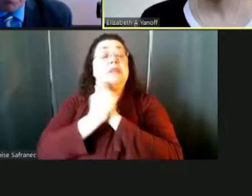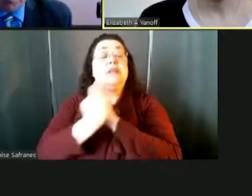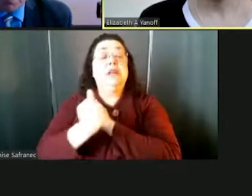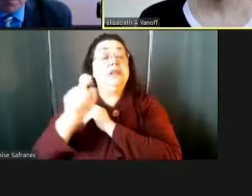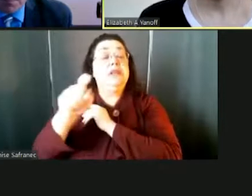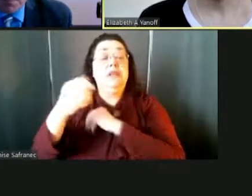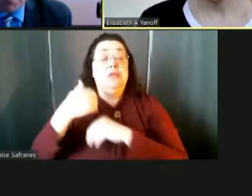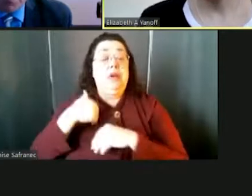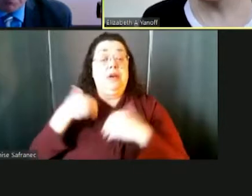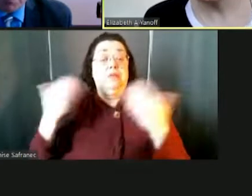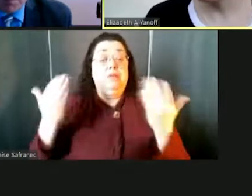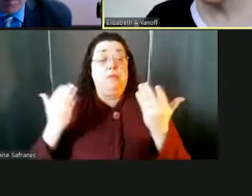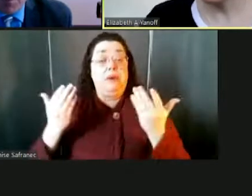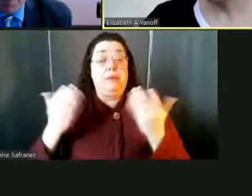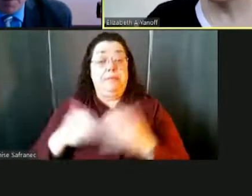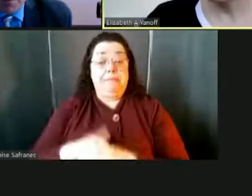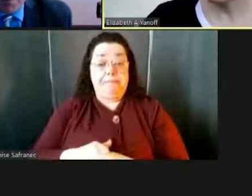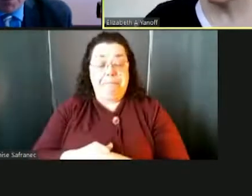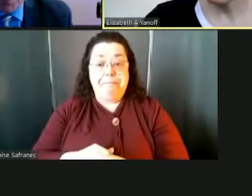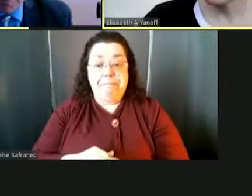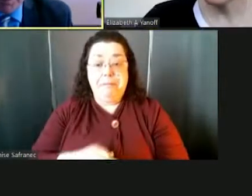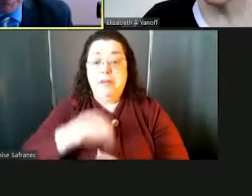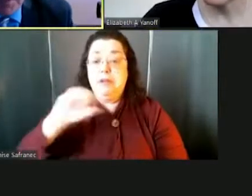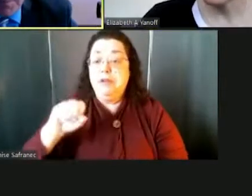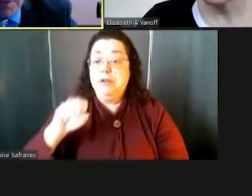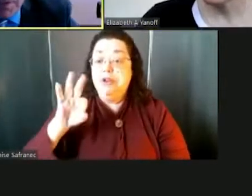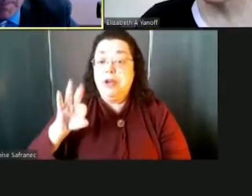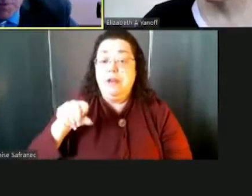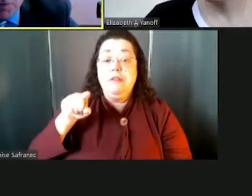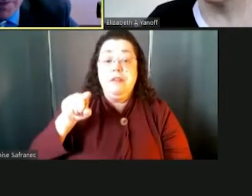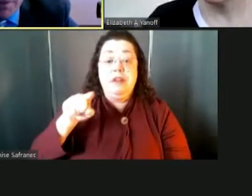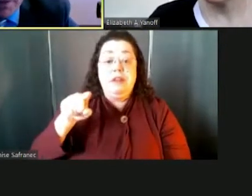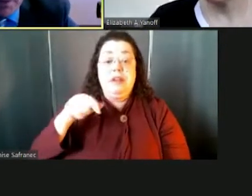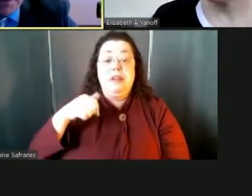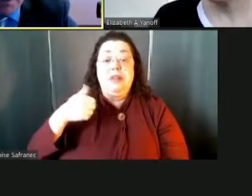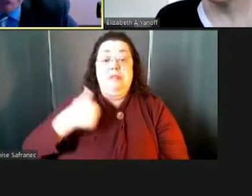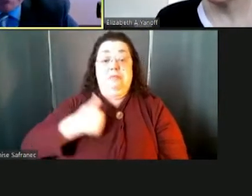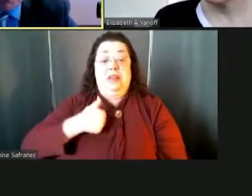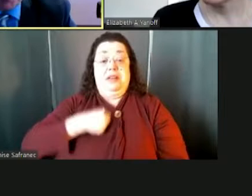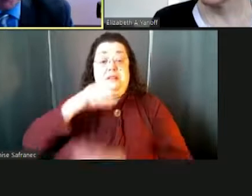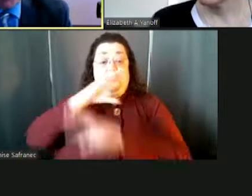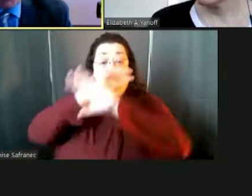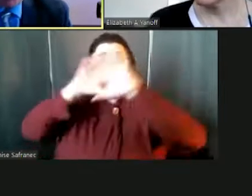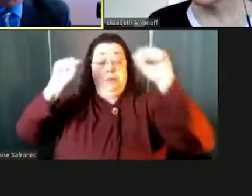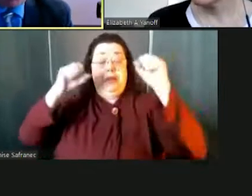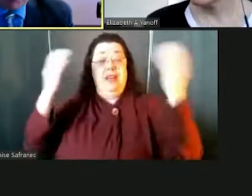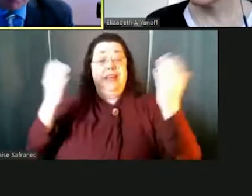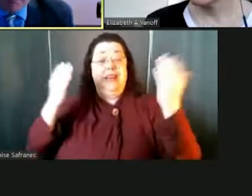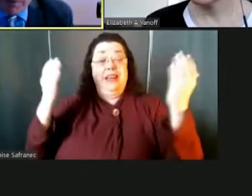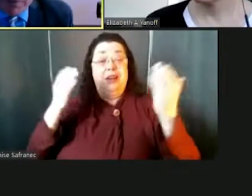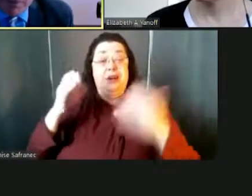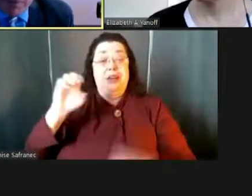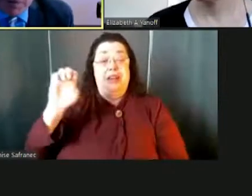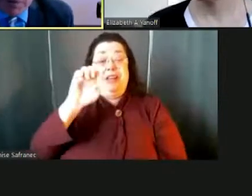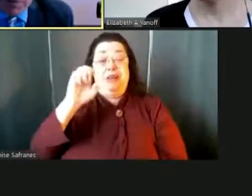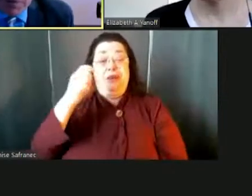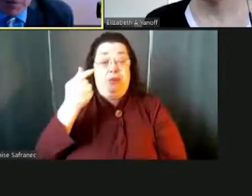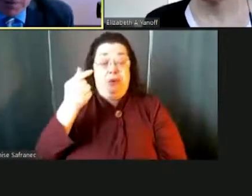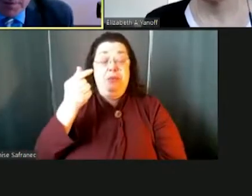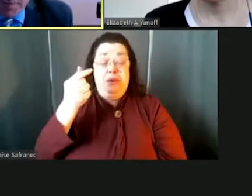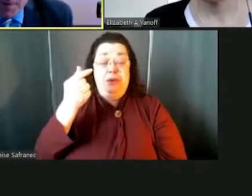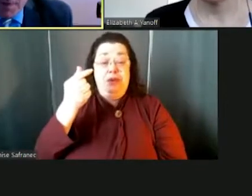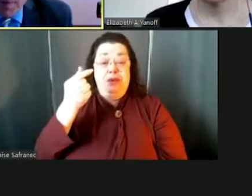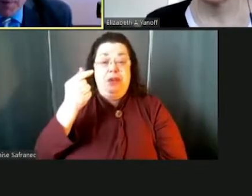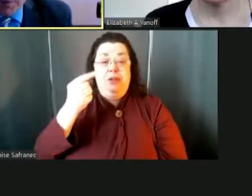to be effective? Jeff, why don't you start? Well, I'm Jeff Simons and I'm the superintendent here in East Greenbush, which is a district of about 4,000